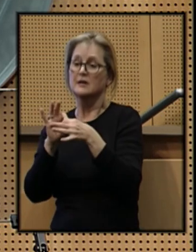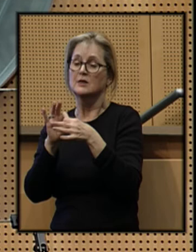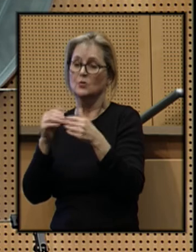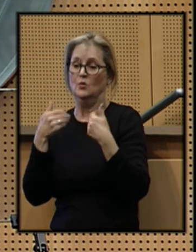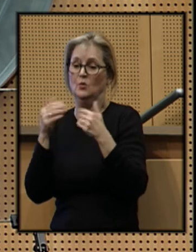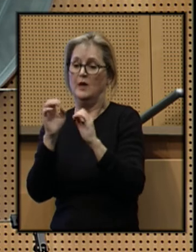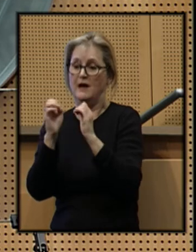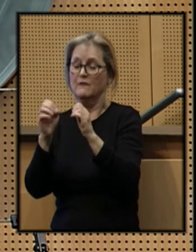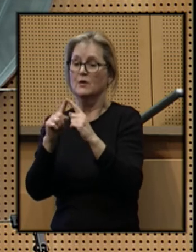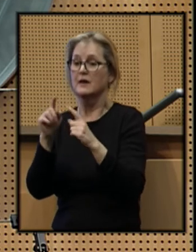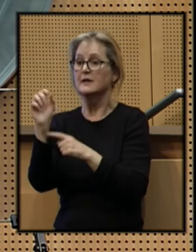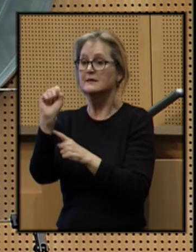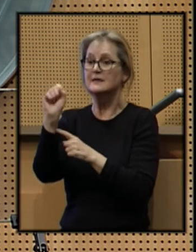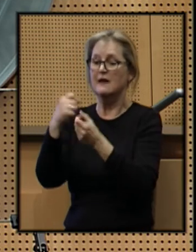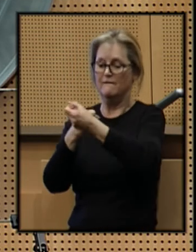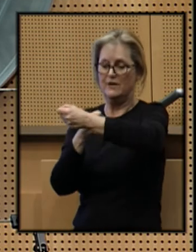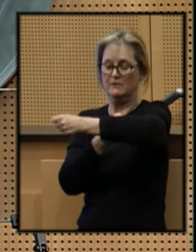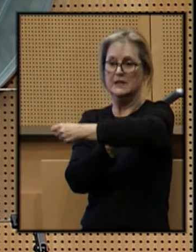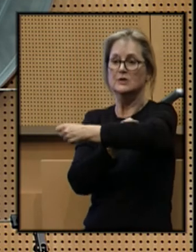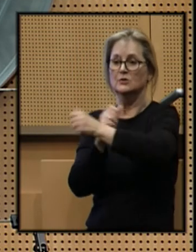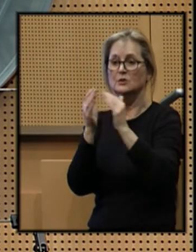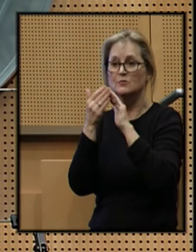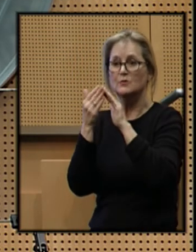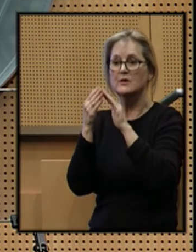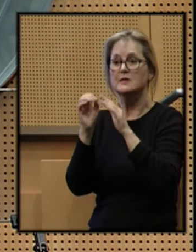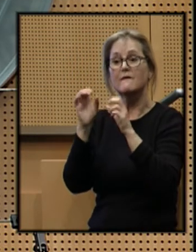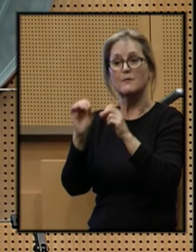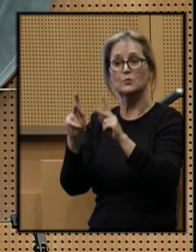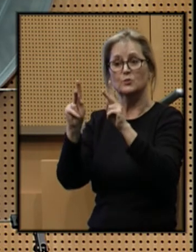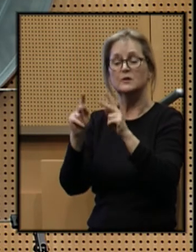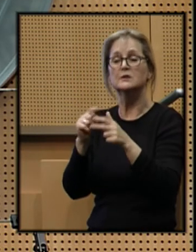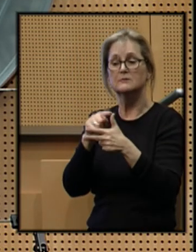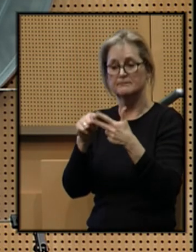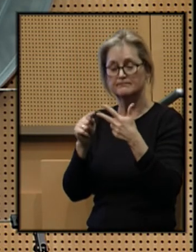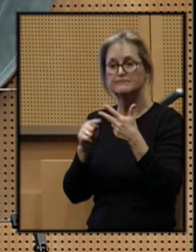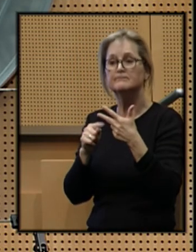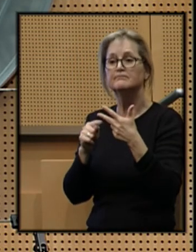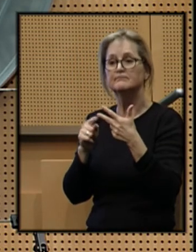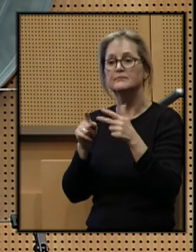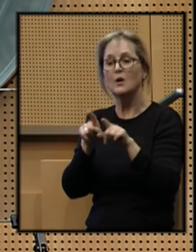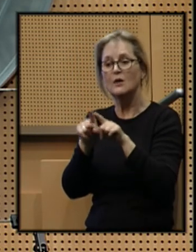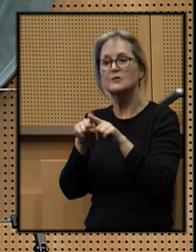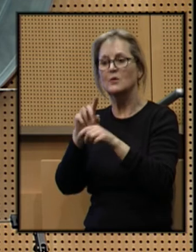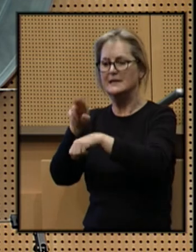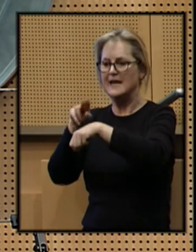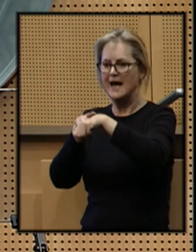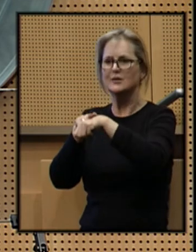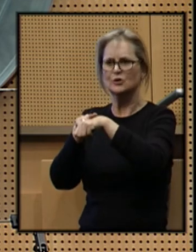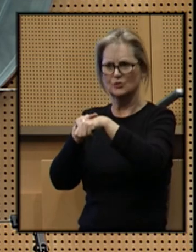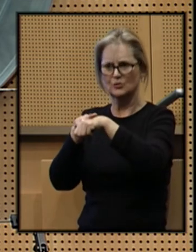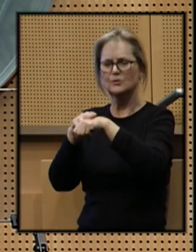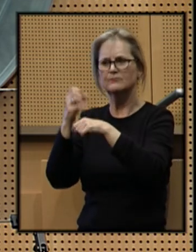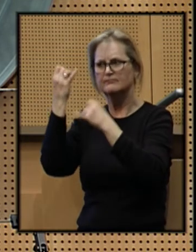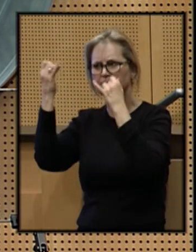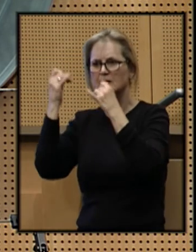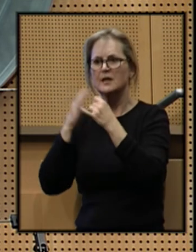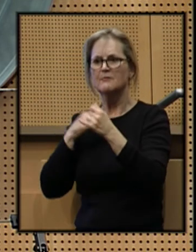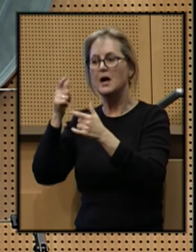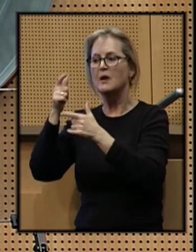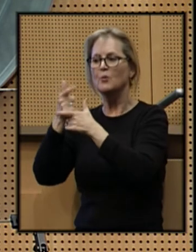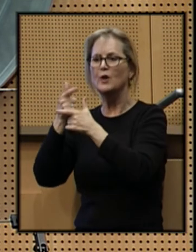and the Seattle Foundation's communities of opportunity, as well as national initiatives such as My Brother's Keeper,